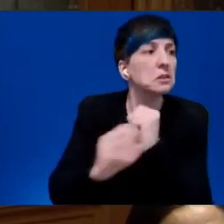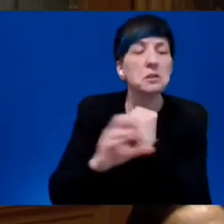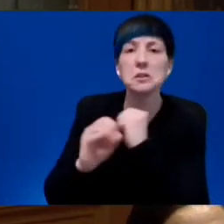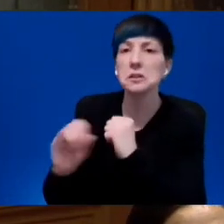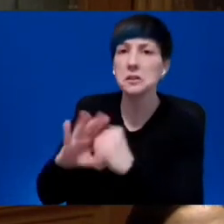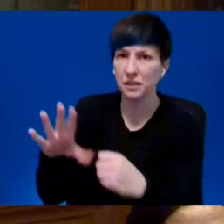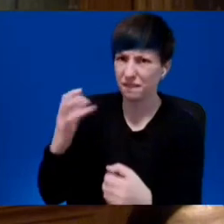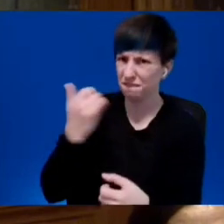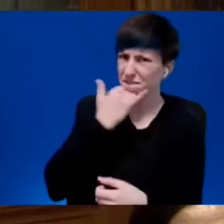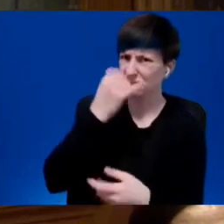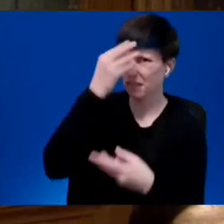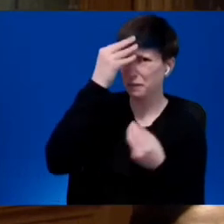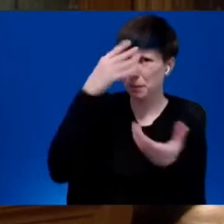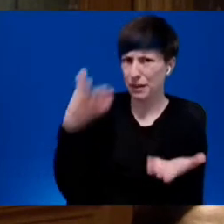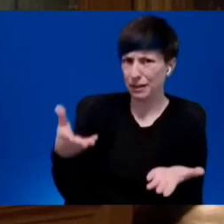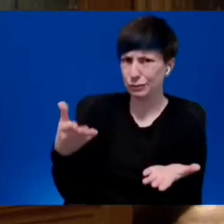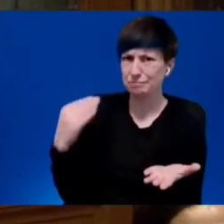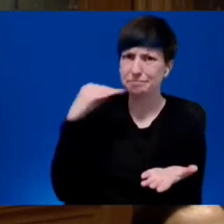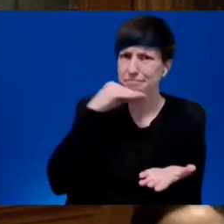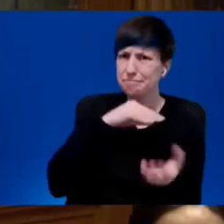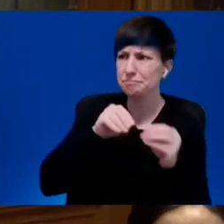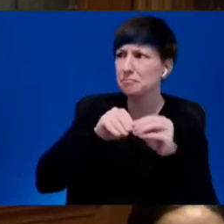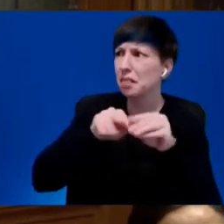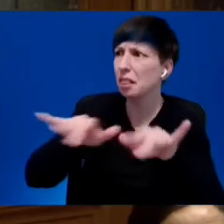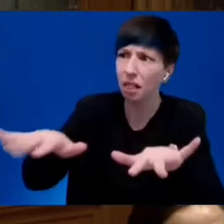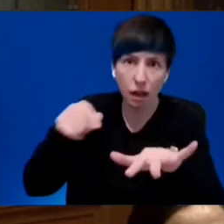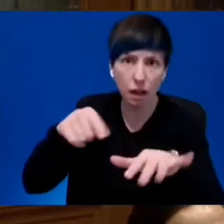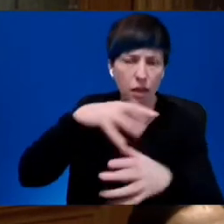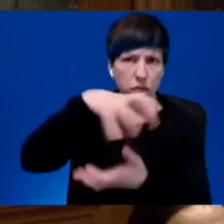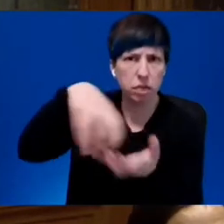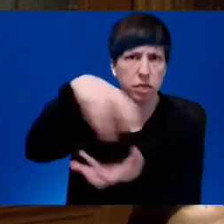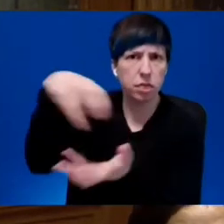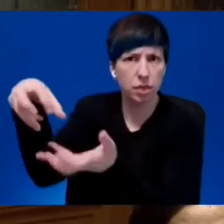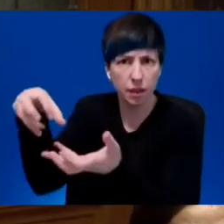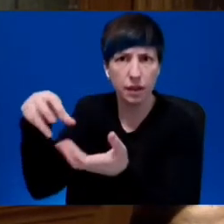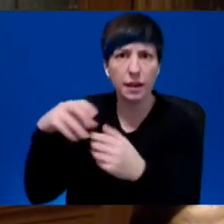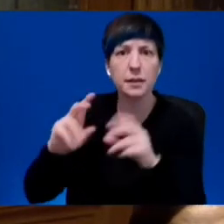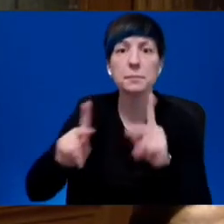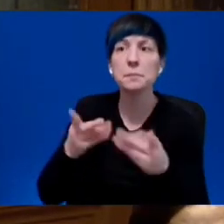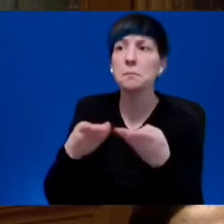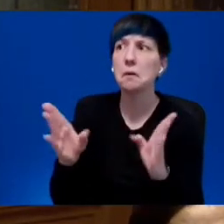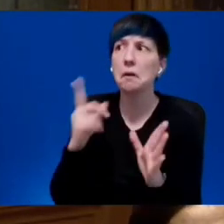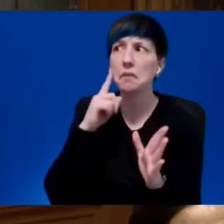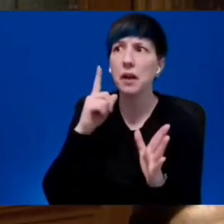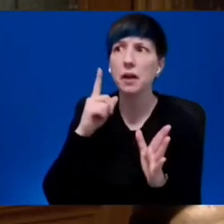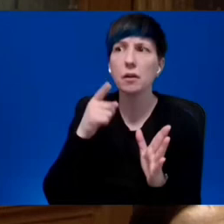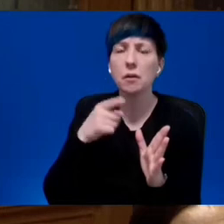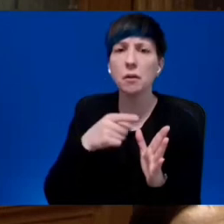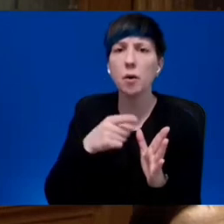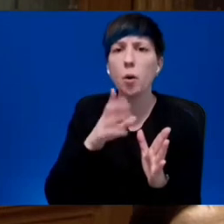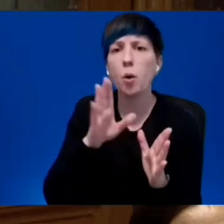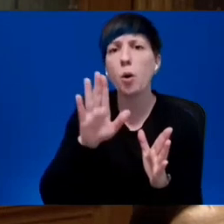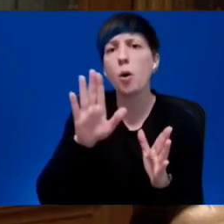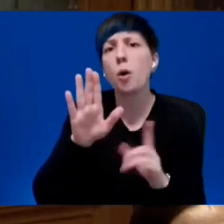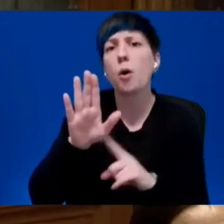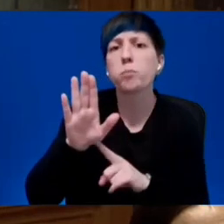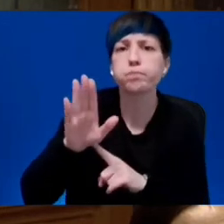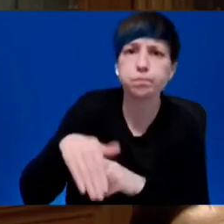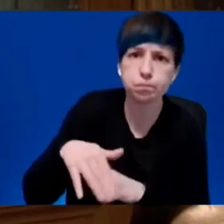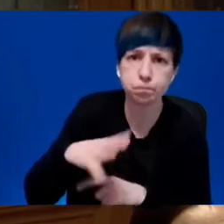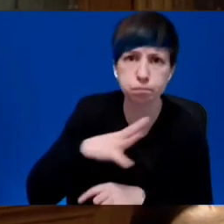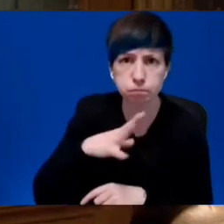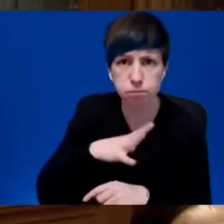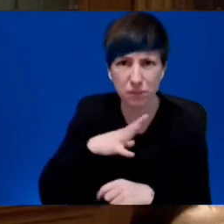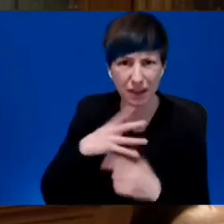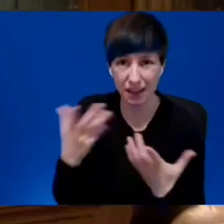These false ads create confusion. They distort public opinion at critical points in efforts to combat the climate crisis. The government